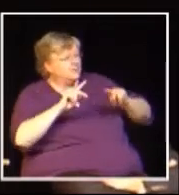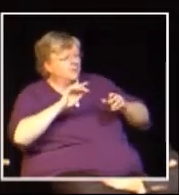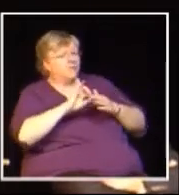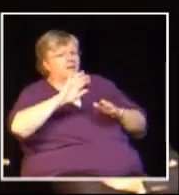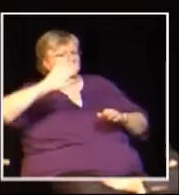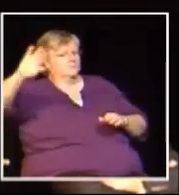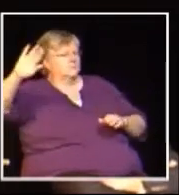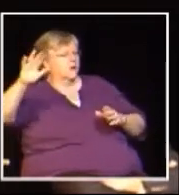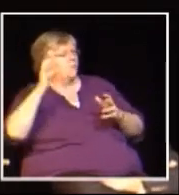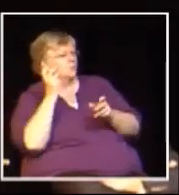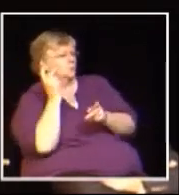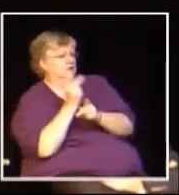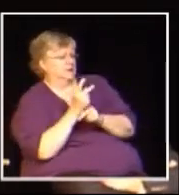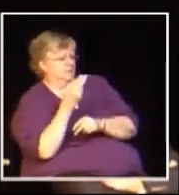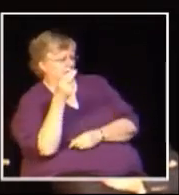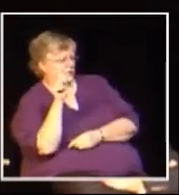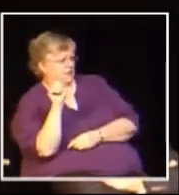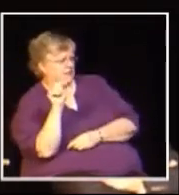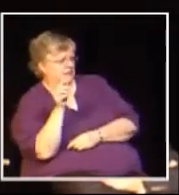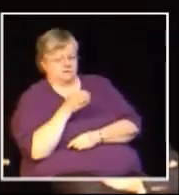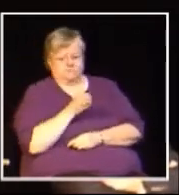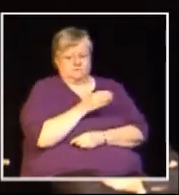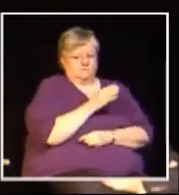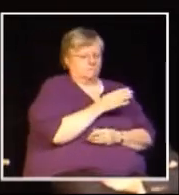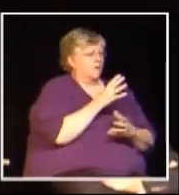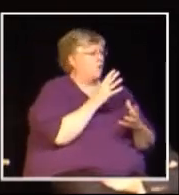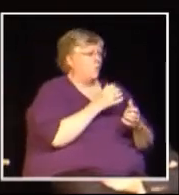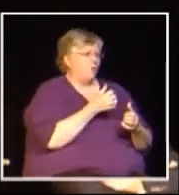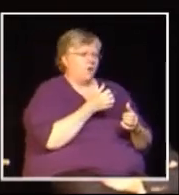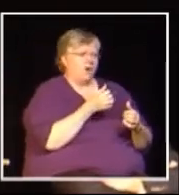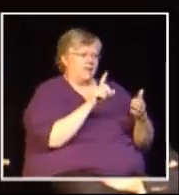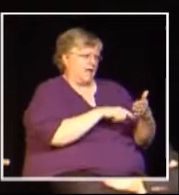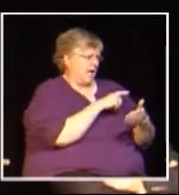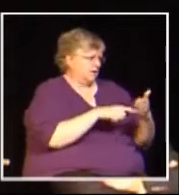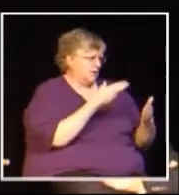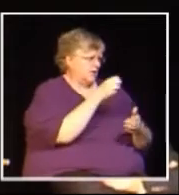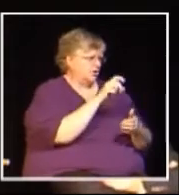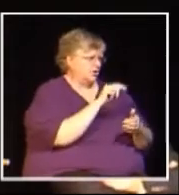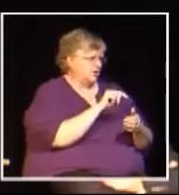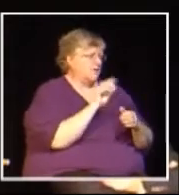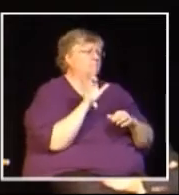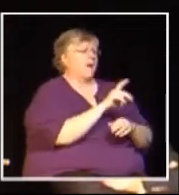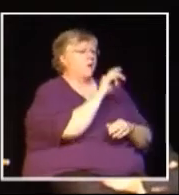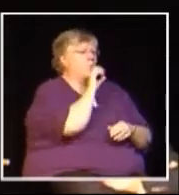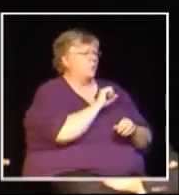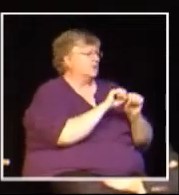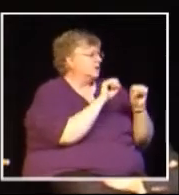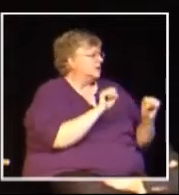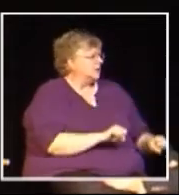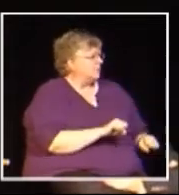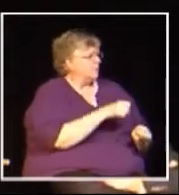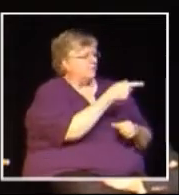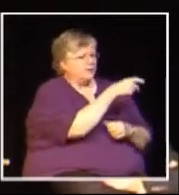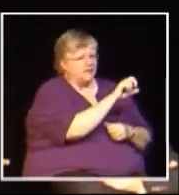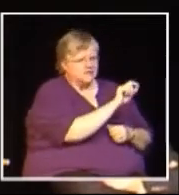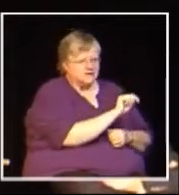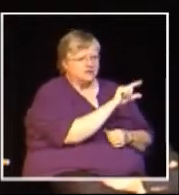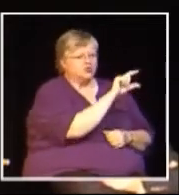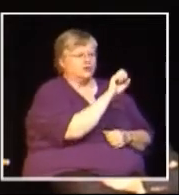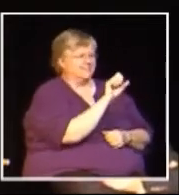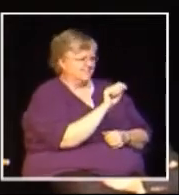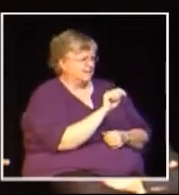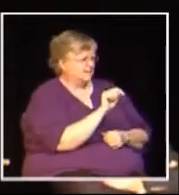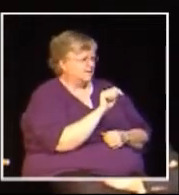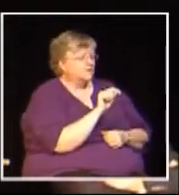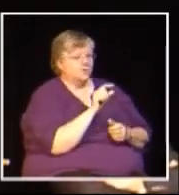side, supporting a referendum vote to return to the PST-GST. And the Smart Tax